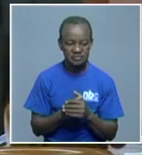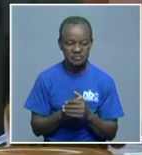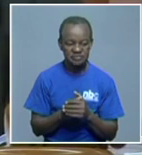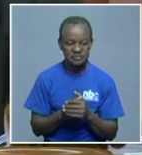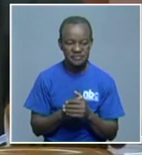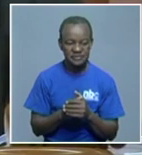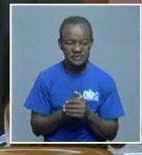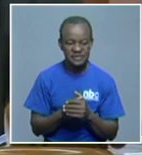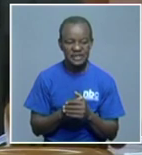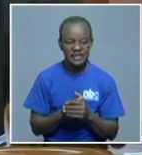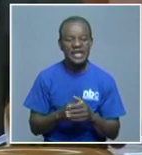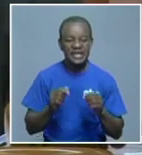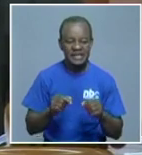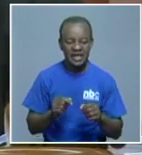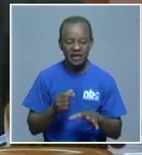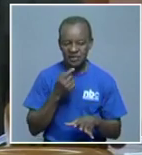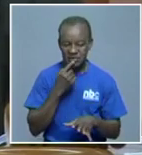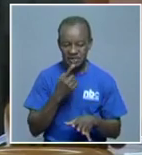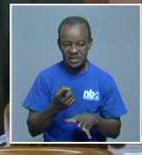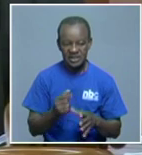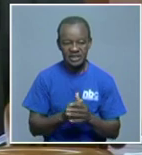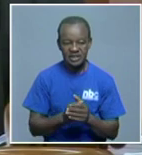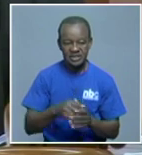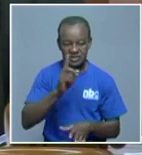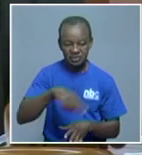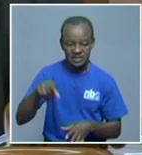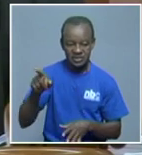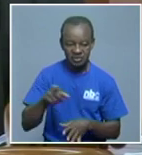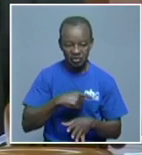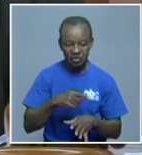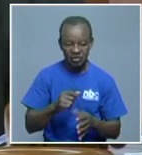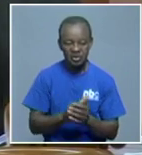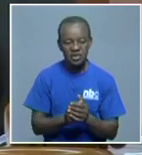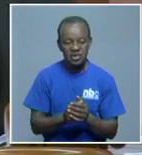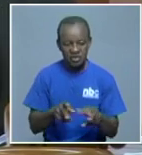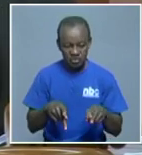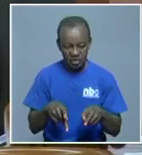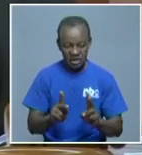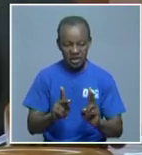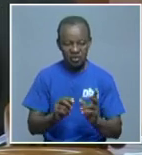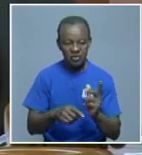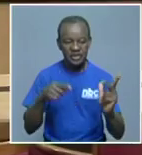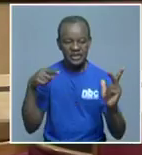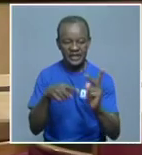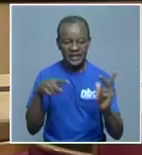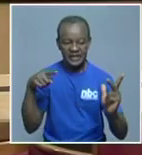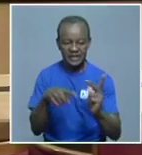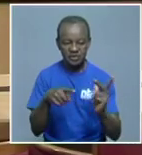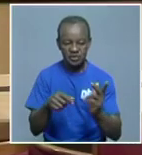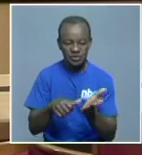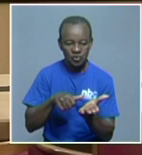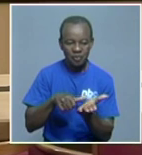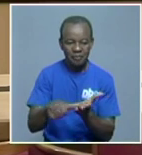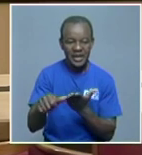Ricardo Gustavo bail in that. It was not a fresh application, but rather an application based on